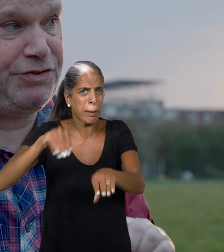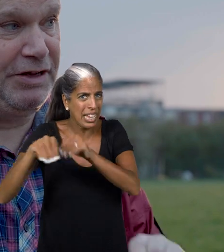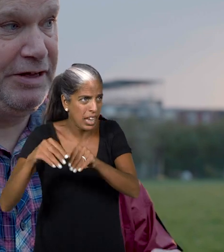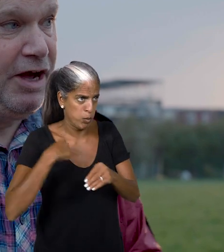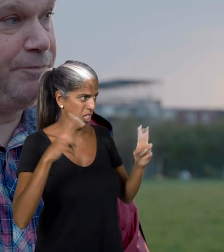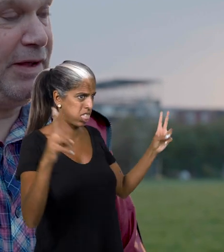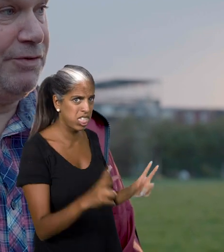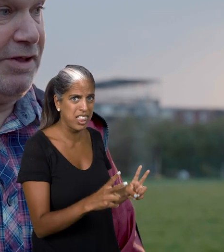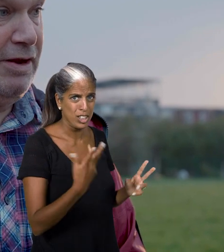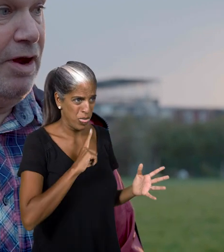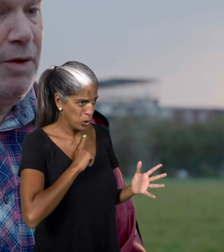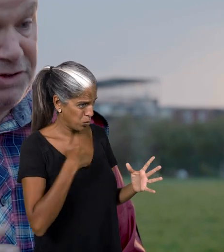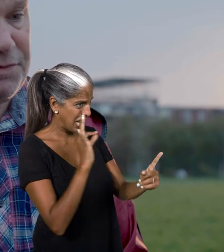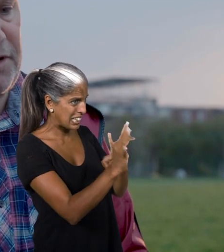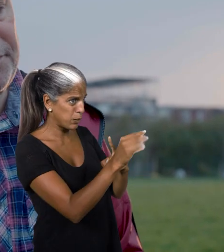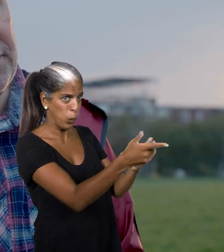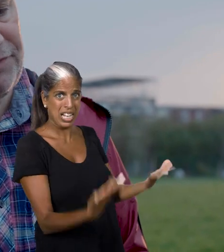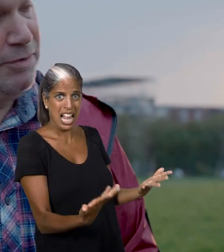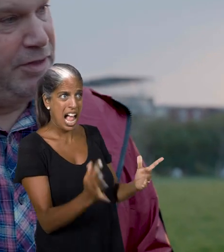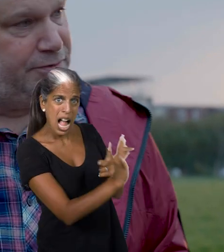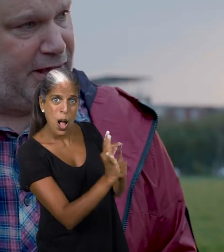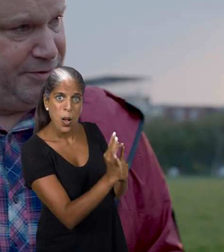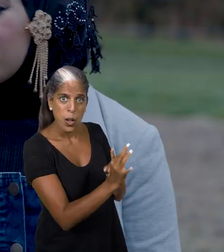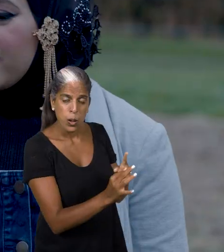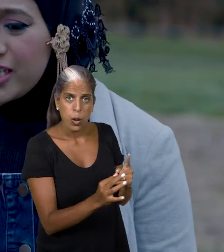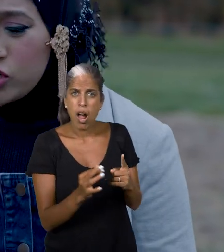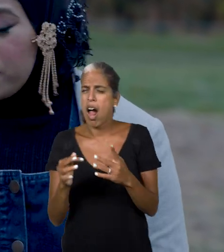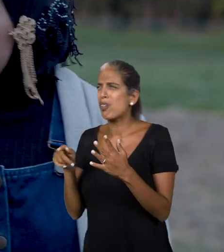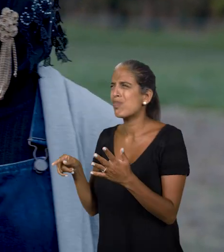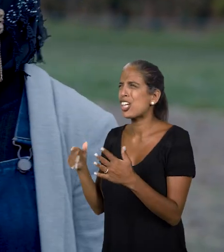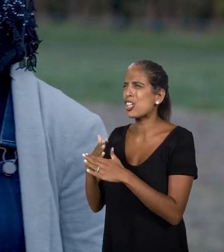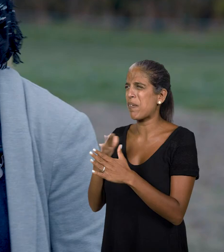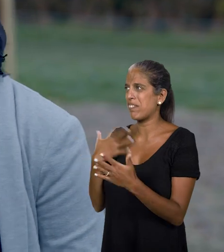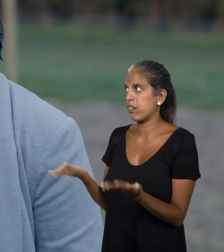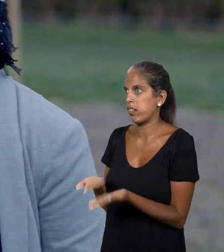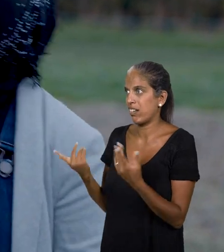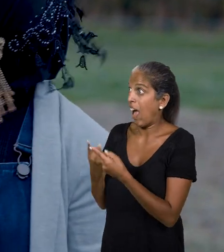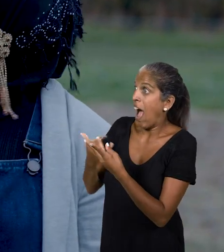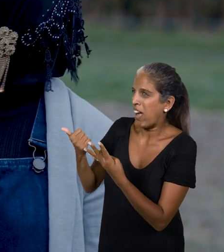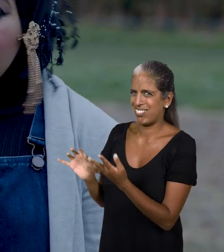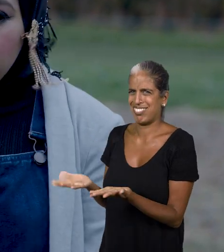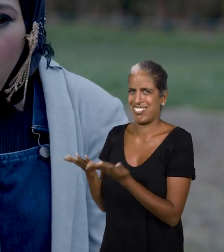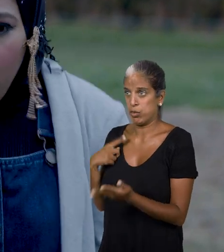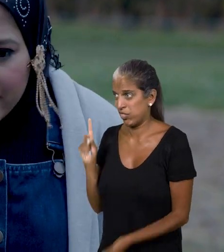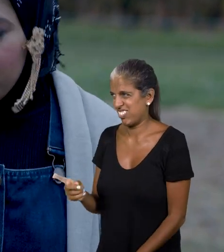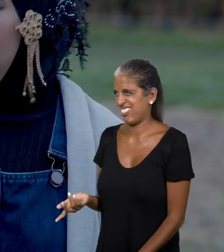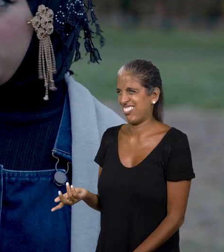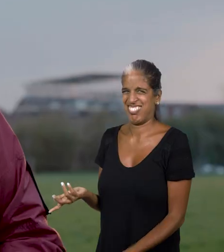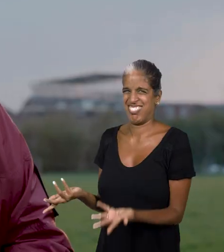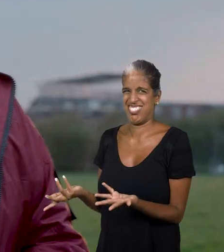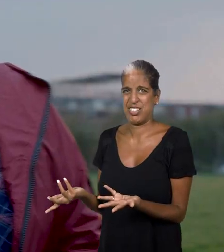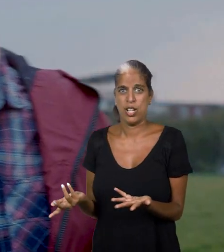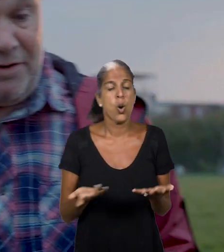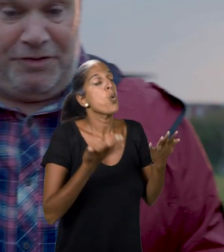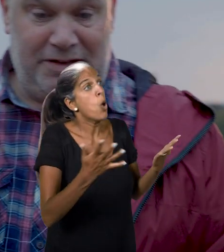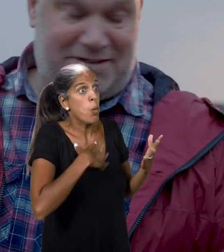deficiency of pickers here, which is why I'm interviewing you now. This job needs more benefits. Two minutes in and I'm not liking it.